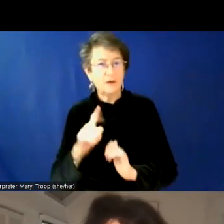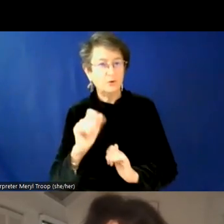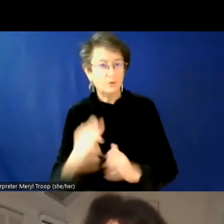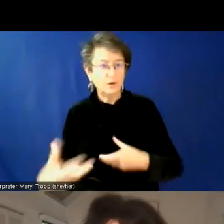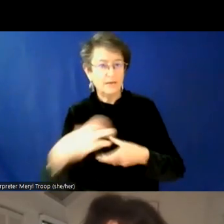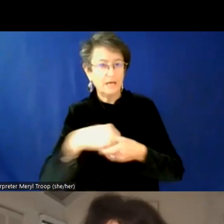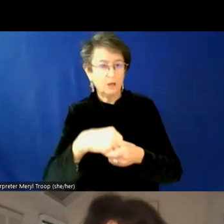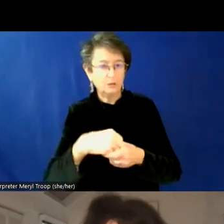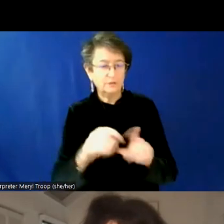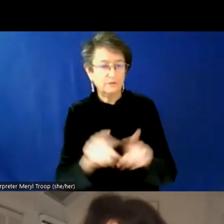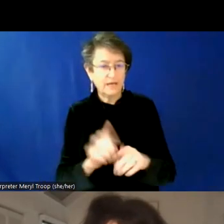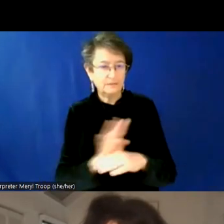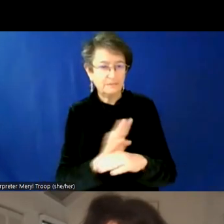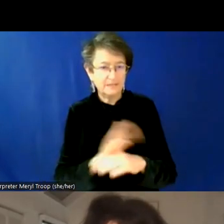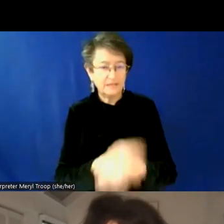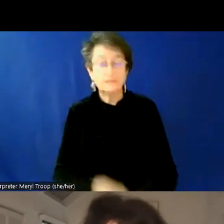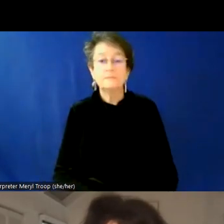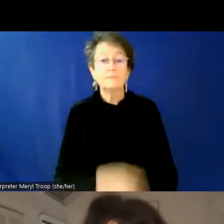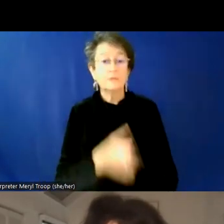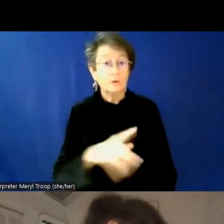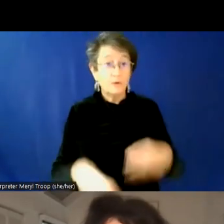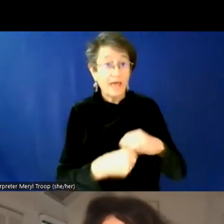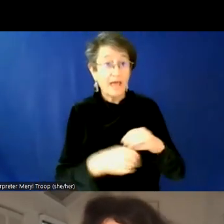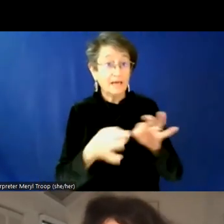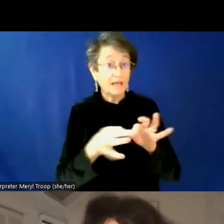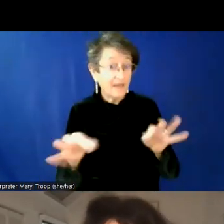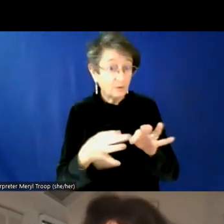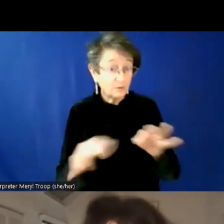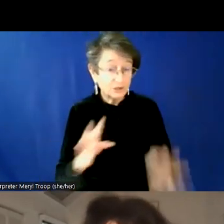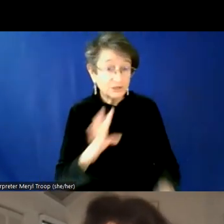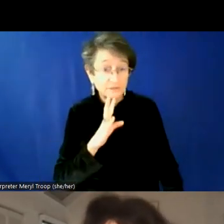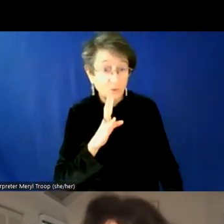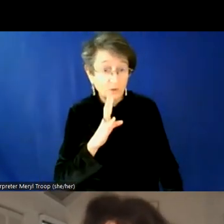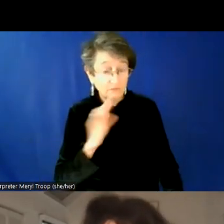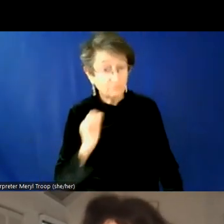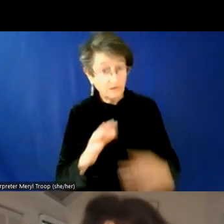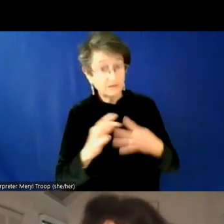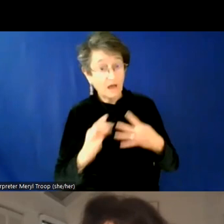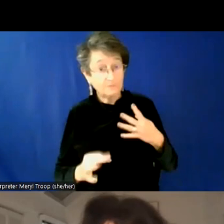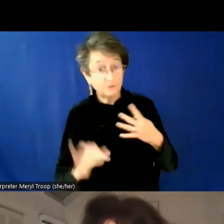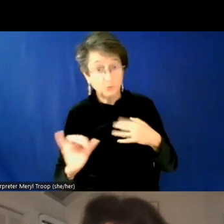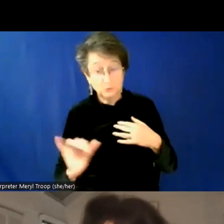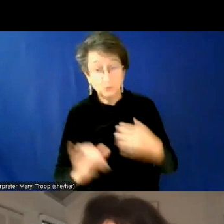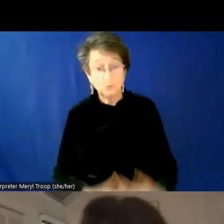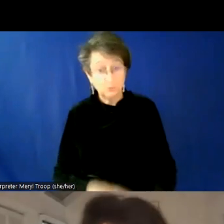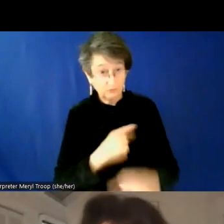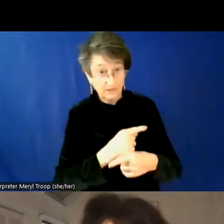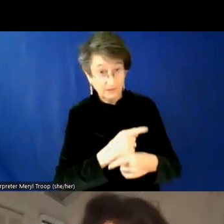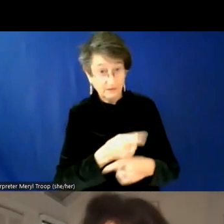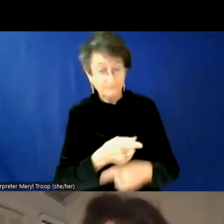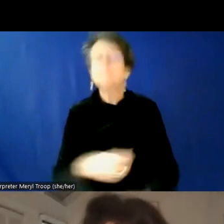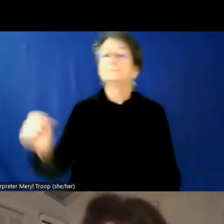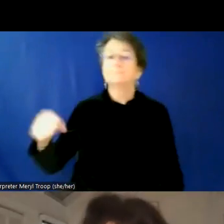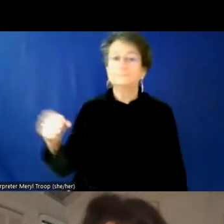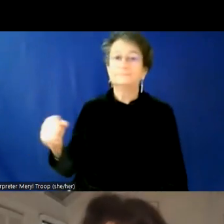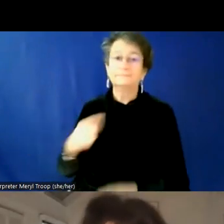I think, didn't you also add, um, language is spoken as an option that could be listed on your name tags. Is that correct? That's correct.